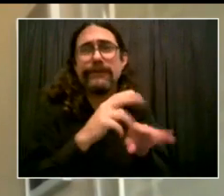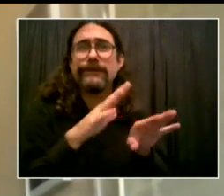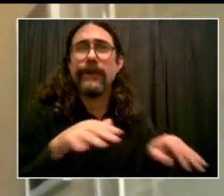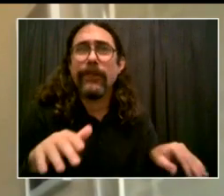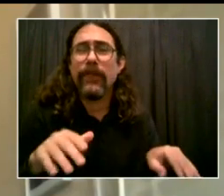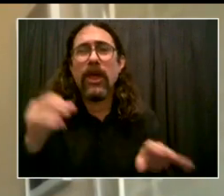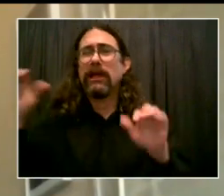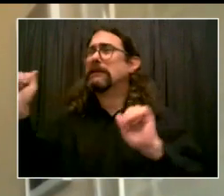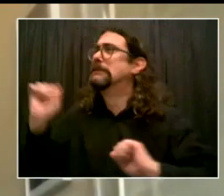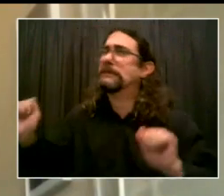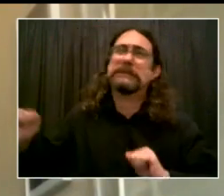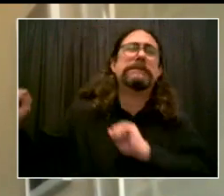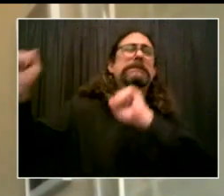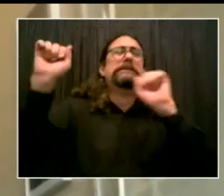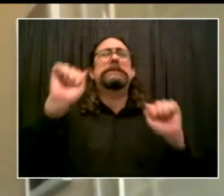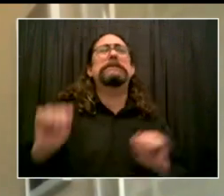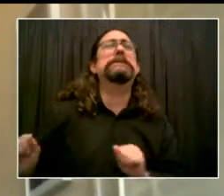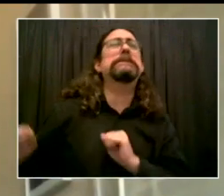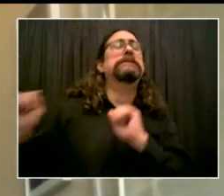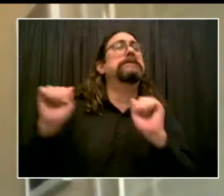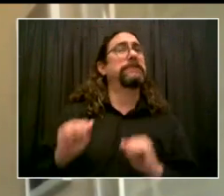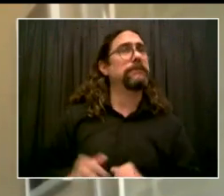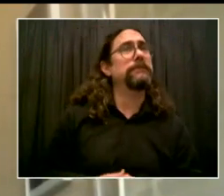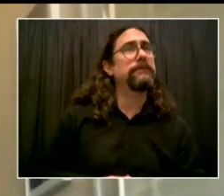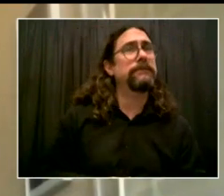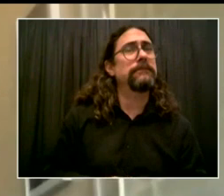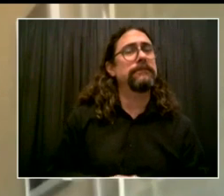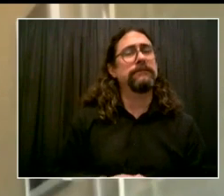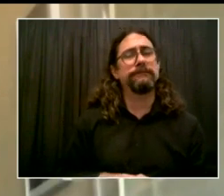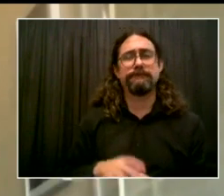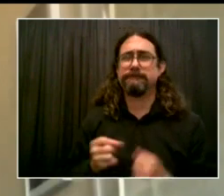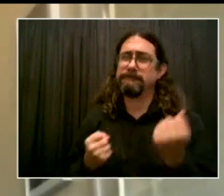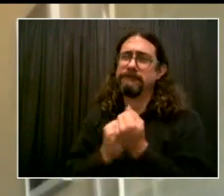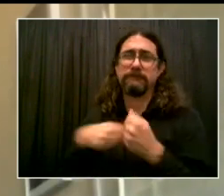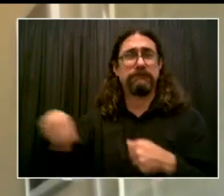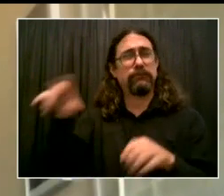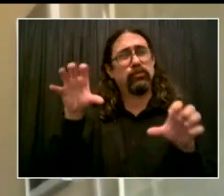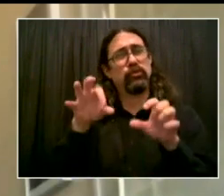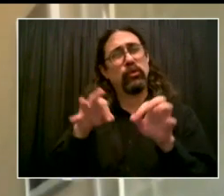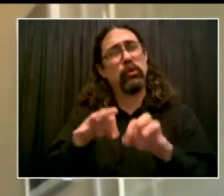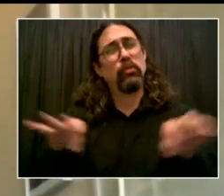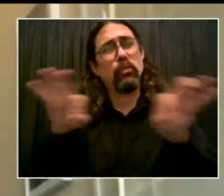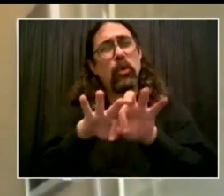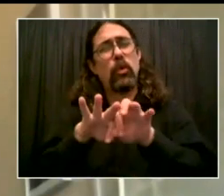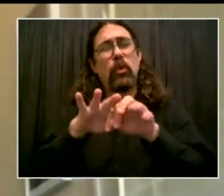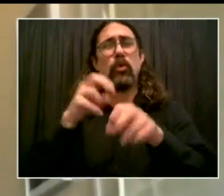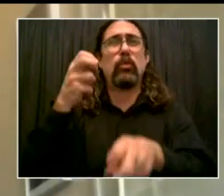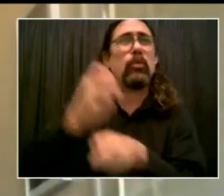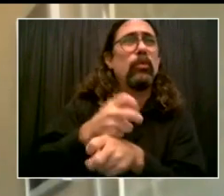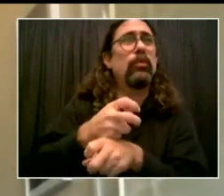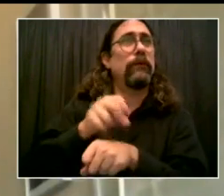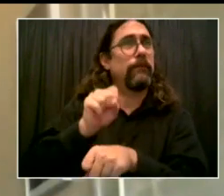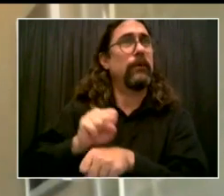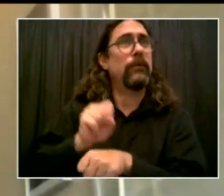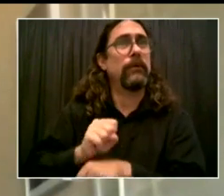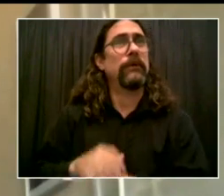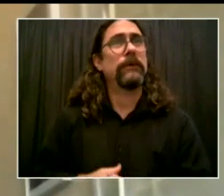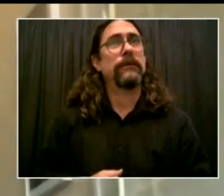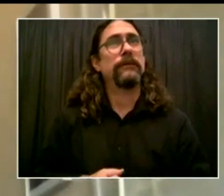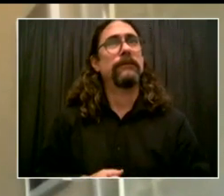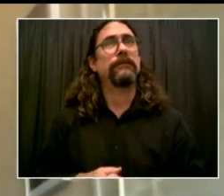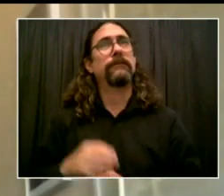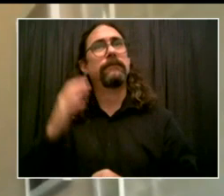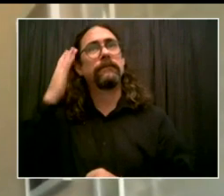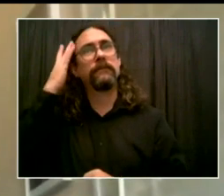essential this work is, and yet they remain among the least valued and invisible, protected workers in our economy.